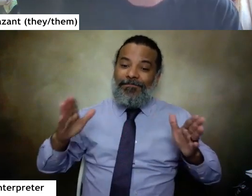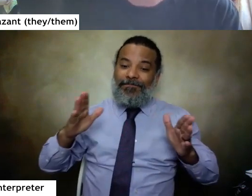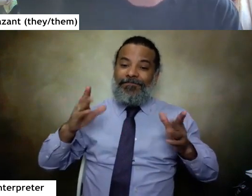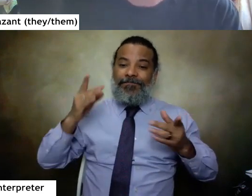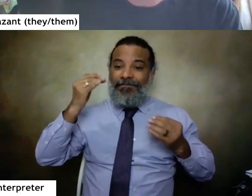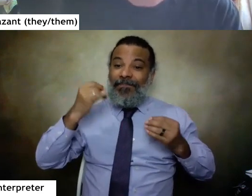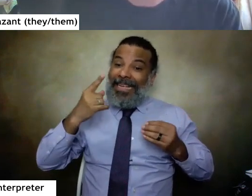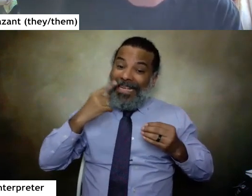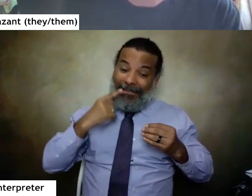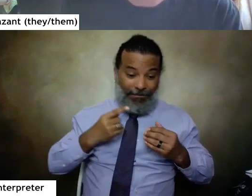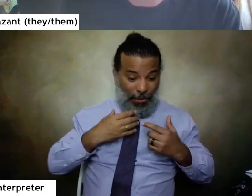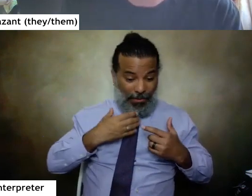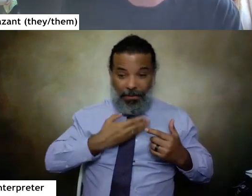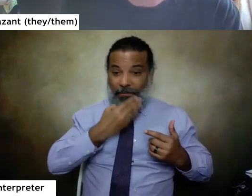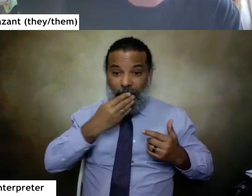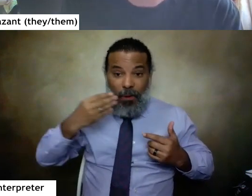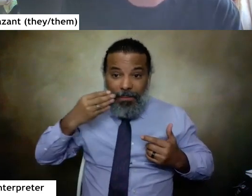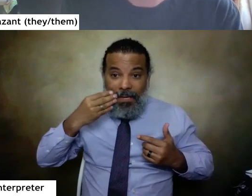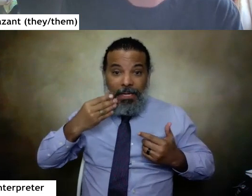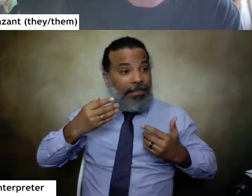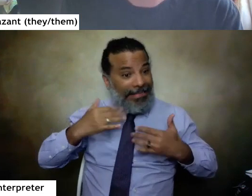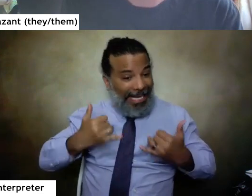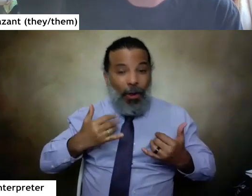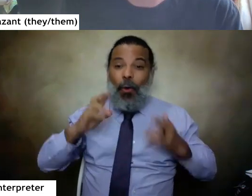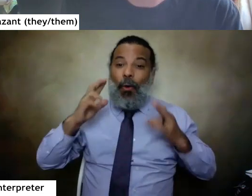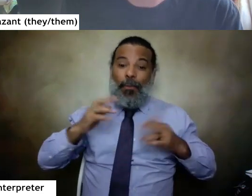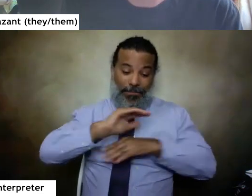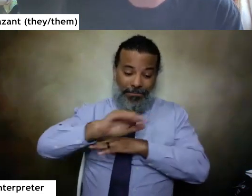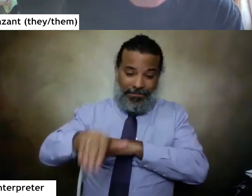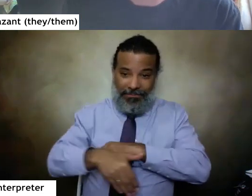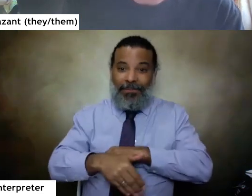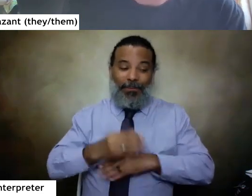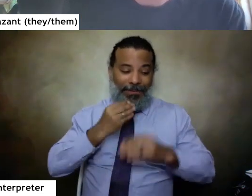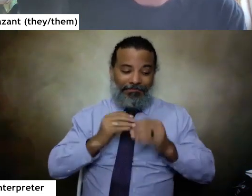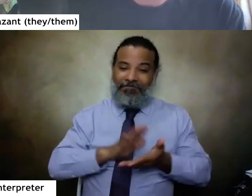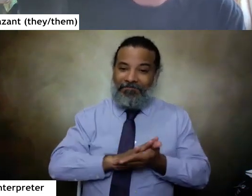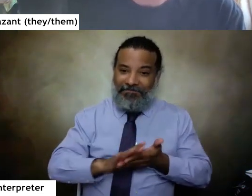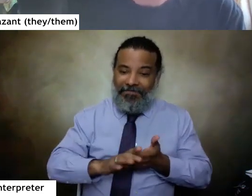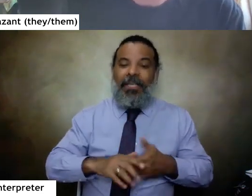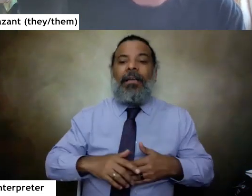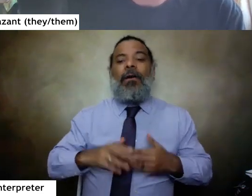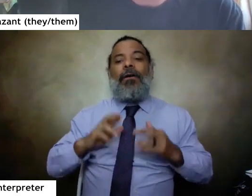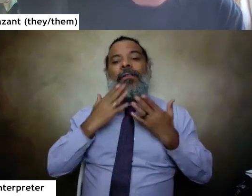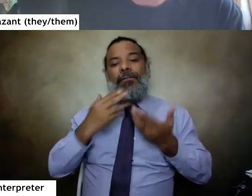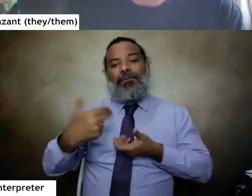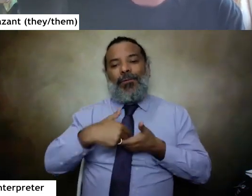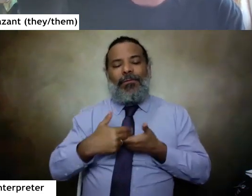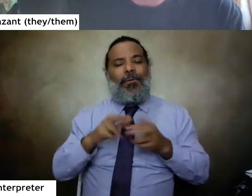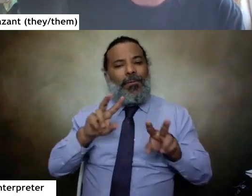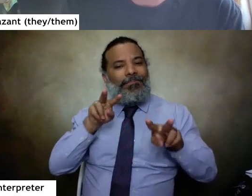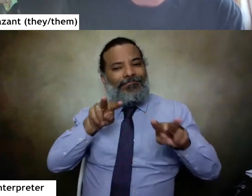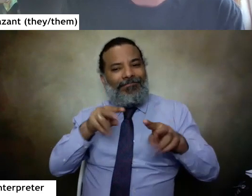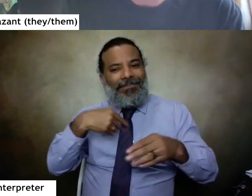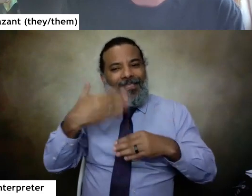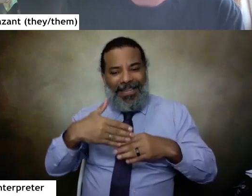fasting for ramadan thank you for your time with us and we hope to see you soon for the next event in the